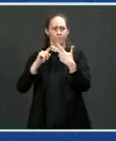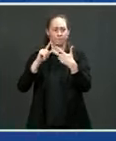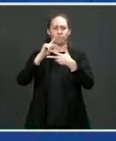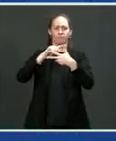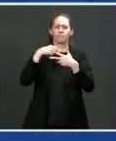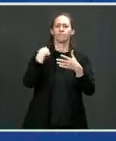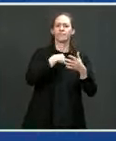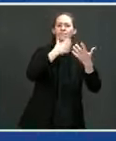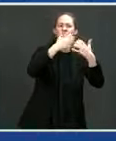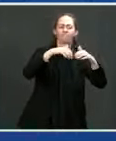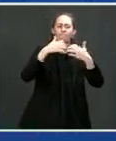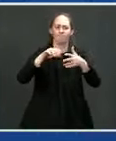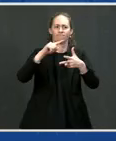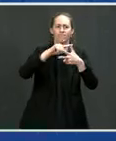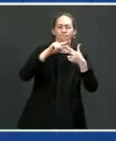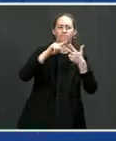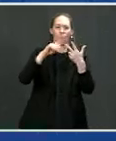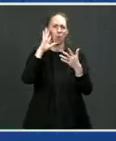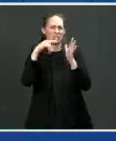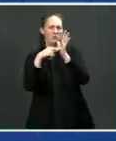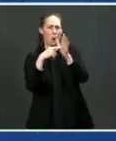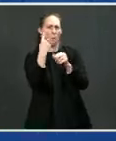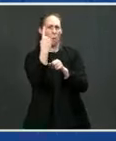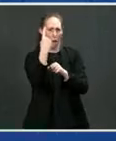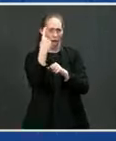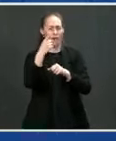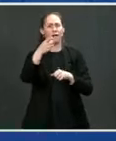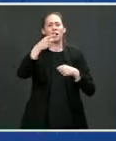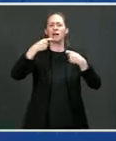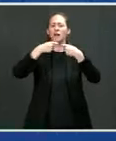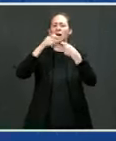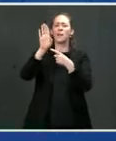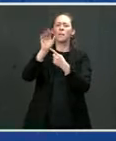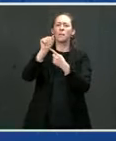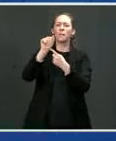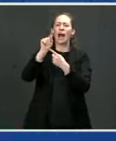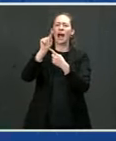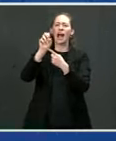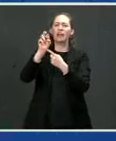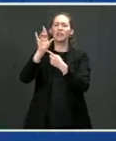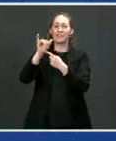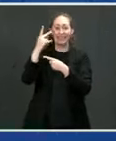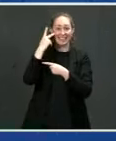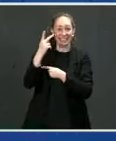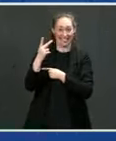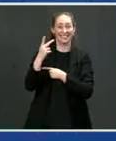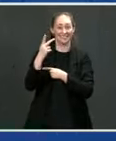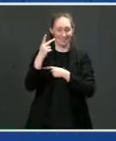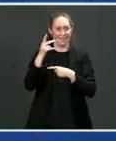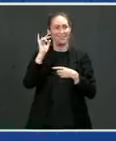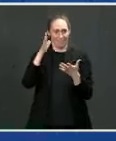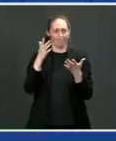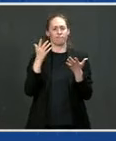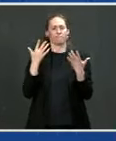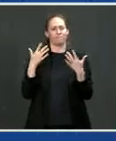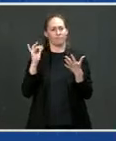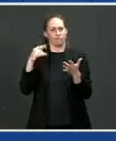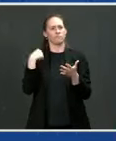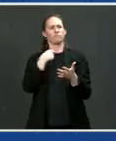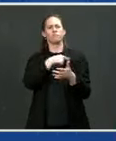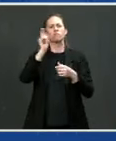packs that you see here. These battery packs are built at our plant in Los Angeles